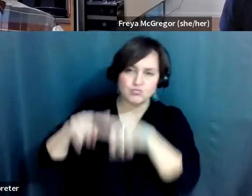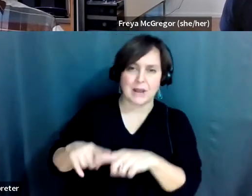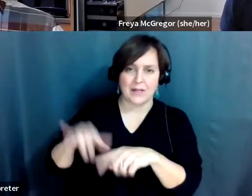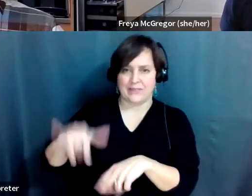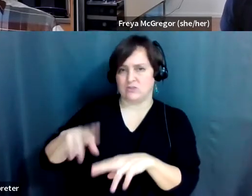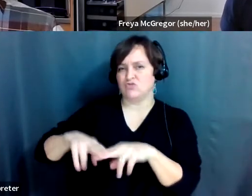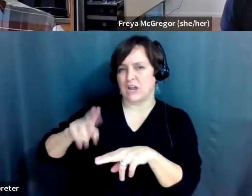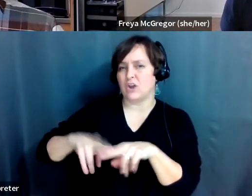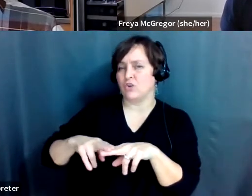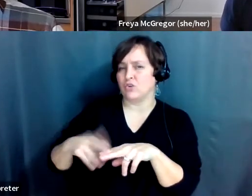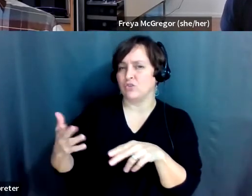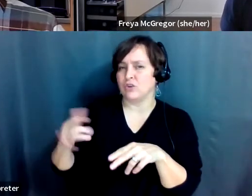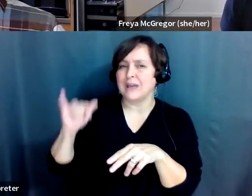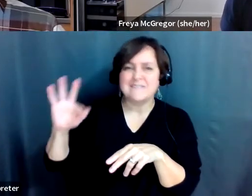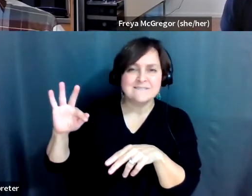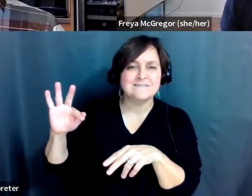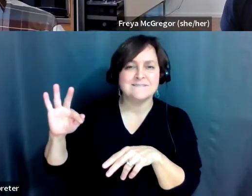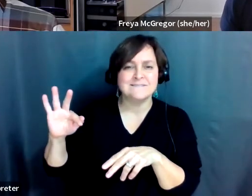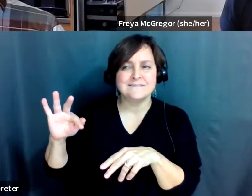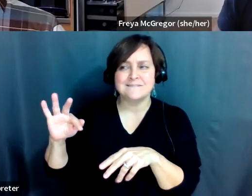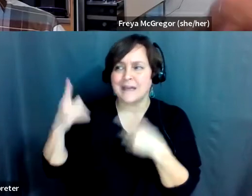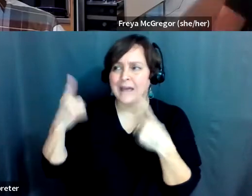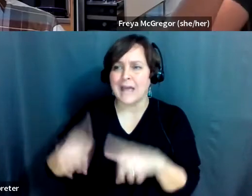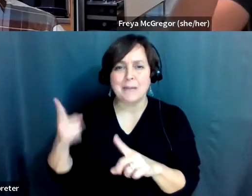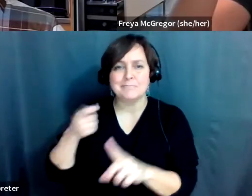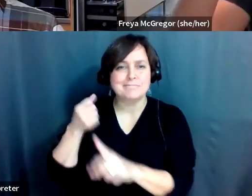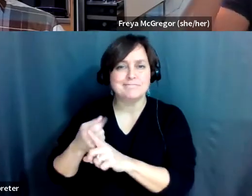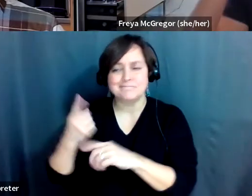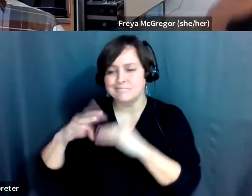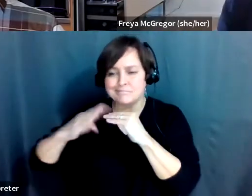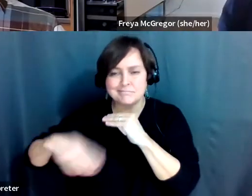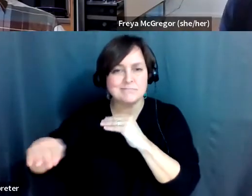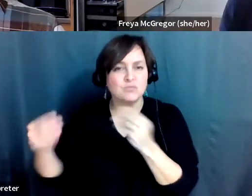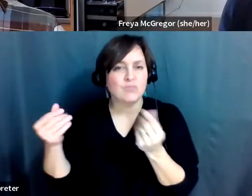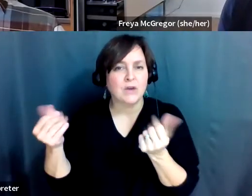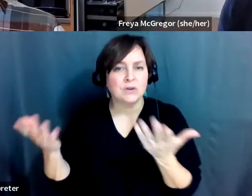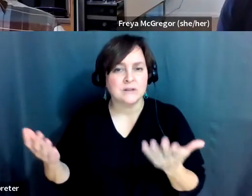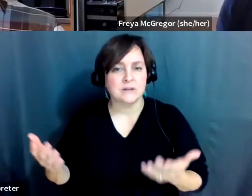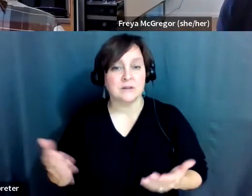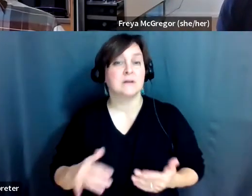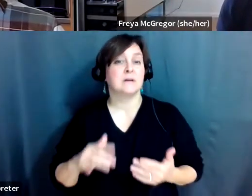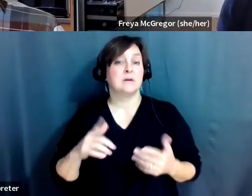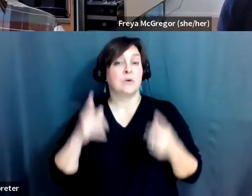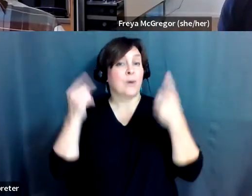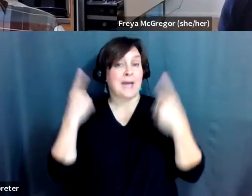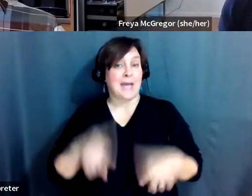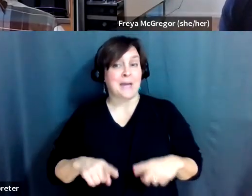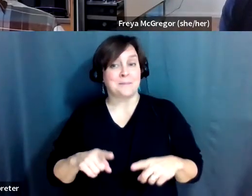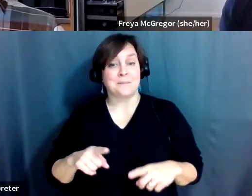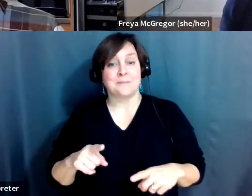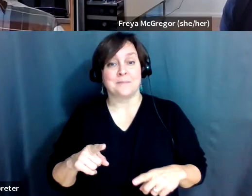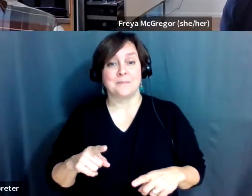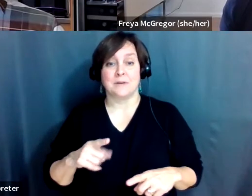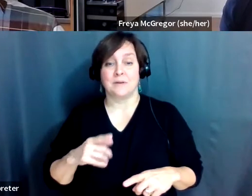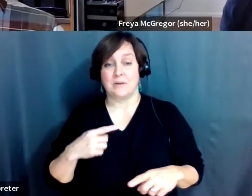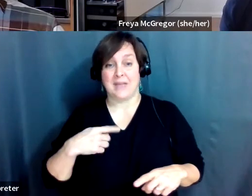across something that, you know, because, and this is what happened with the chair, the power chair that I